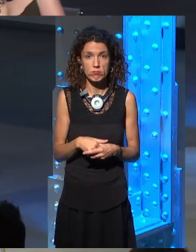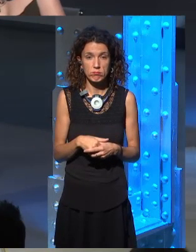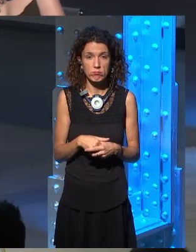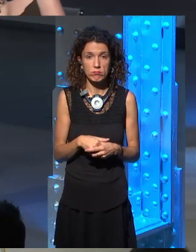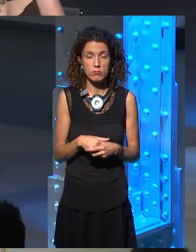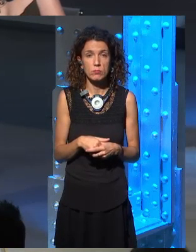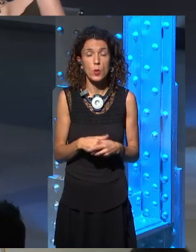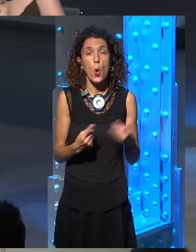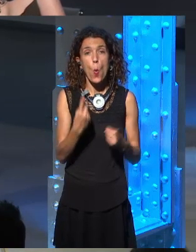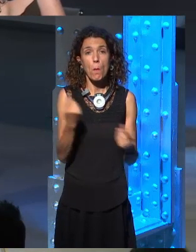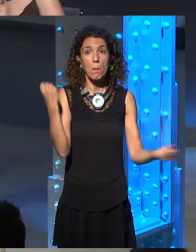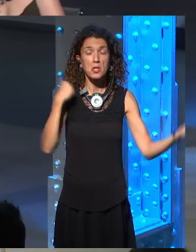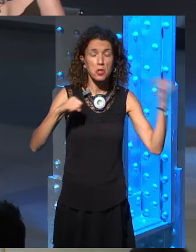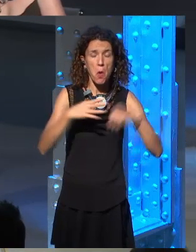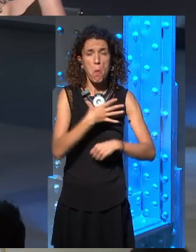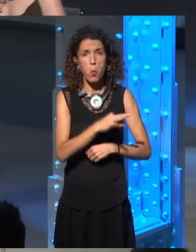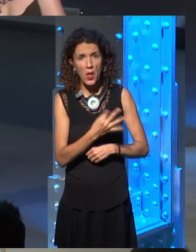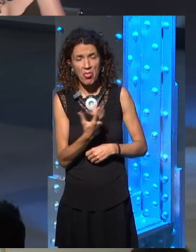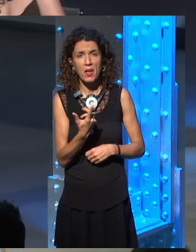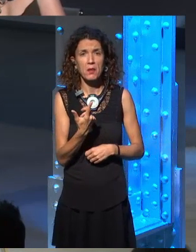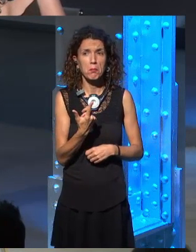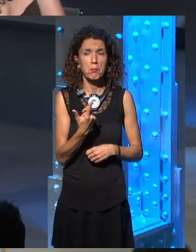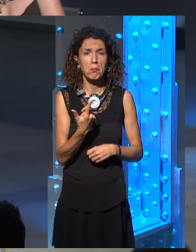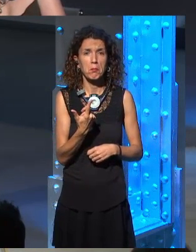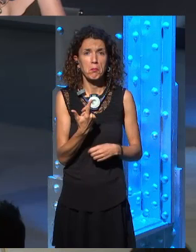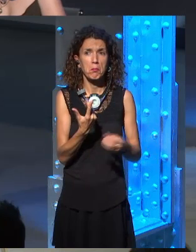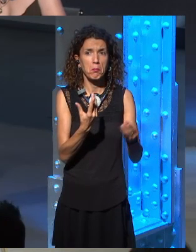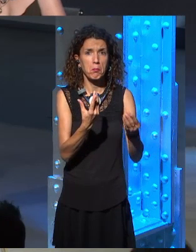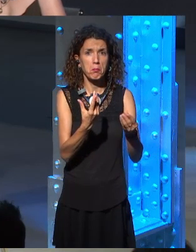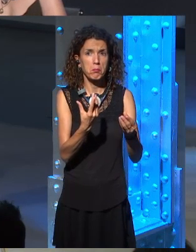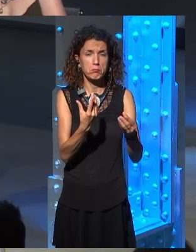So, so that particular theory will probably have to wait for the books to be confirmed.